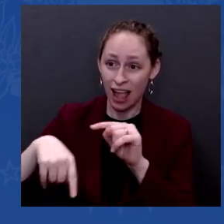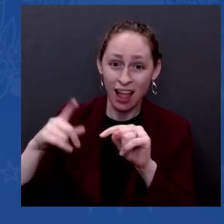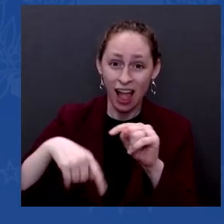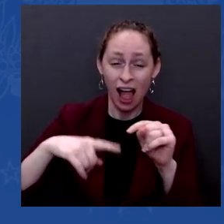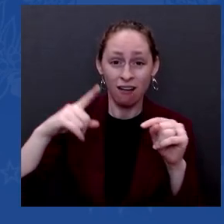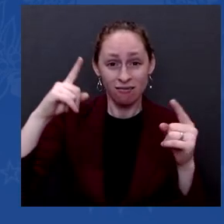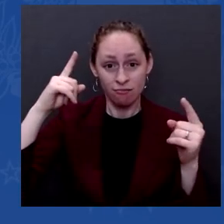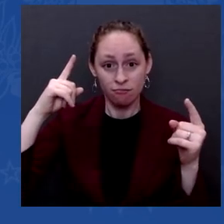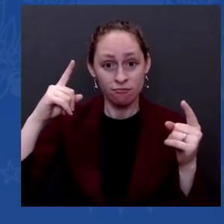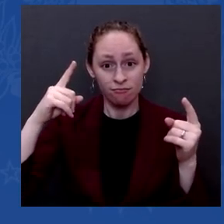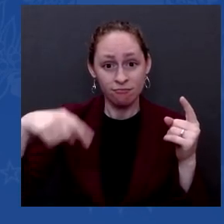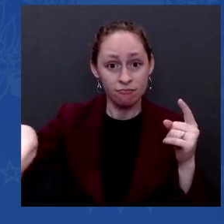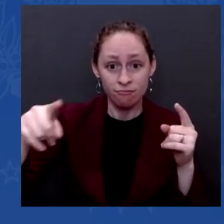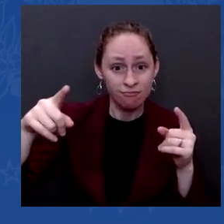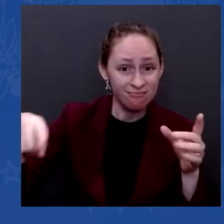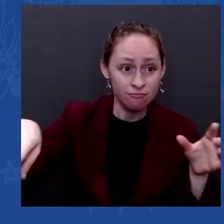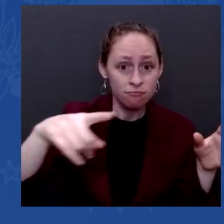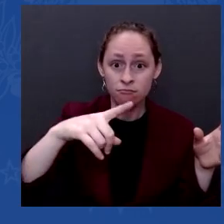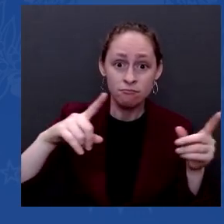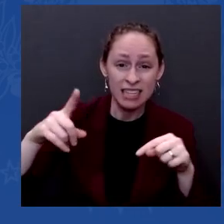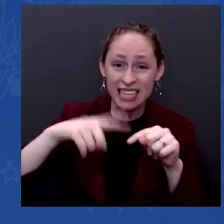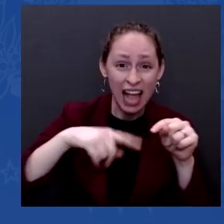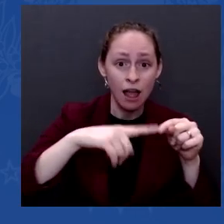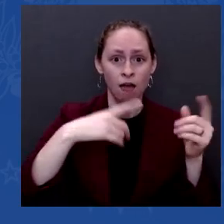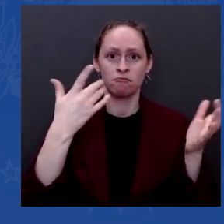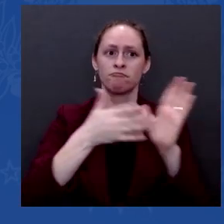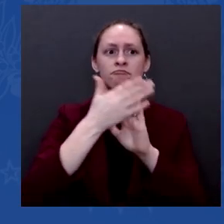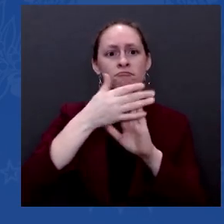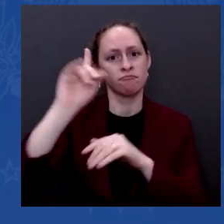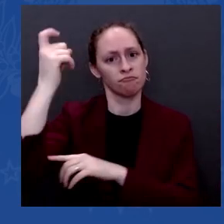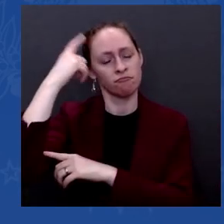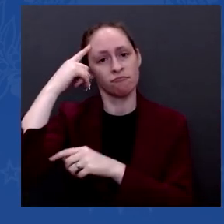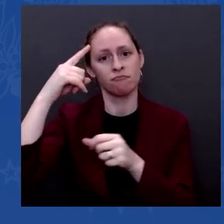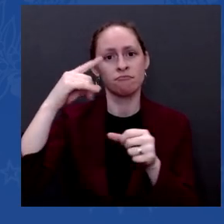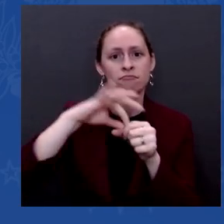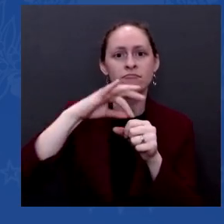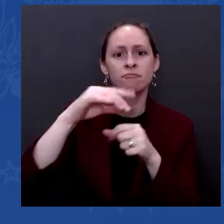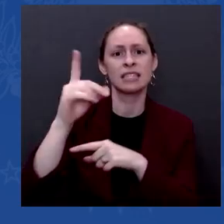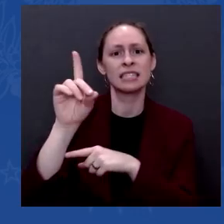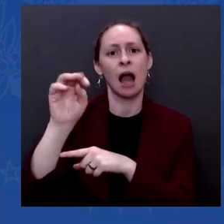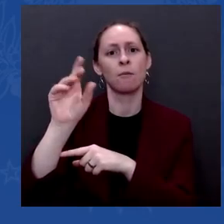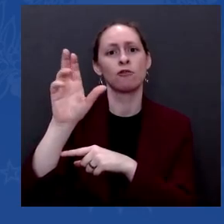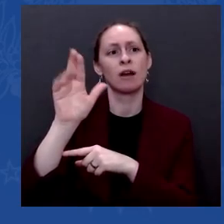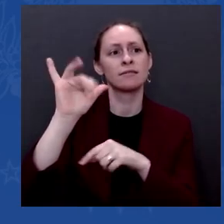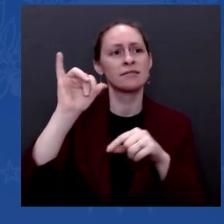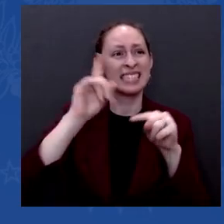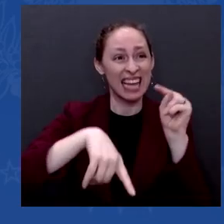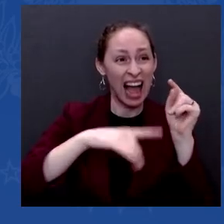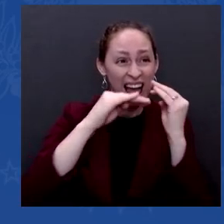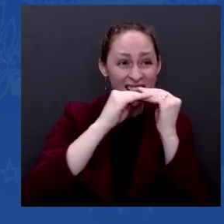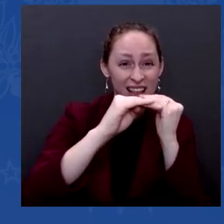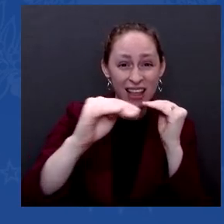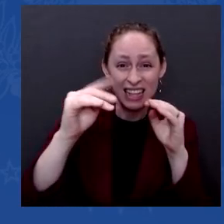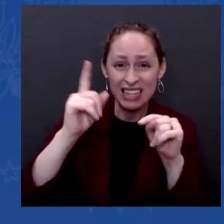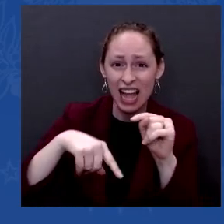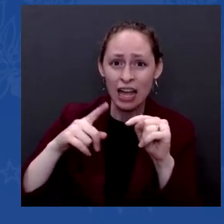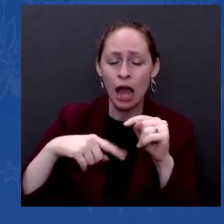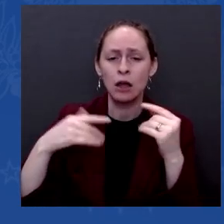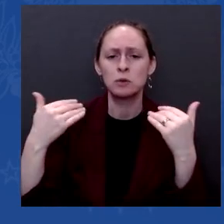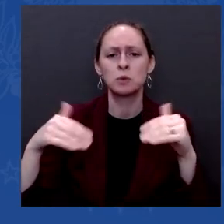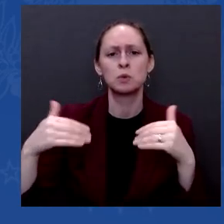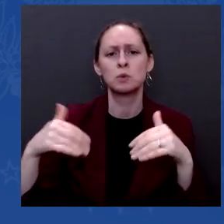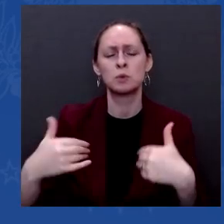counterpart in China is right or not, when he says autocracies